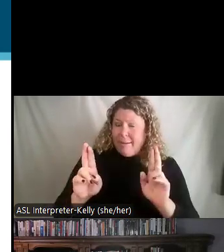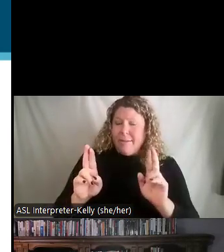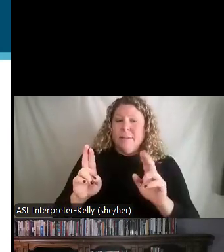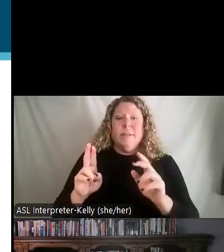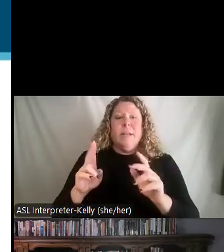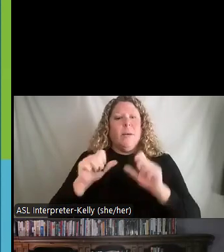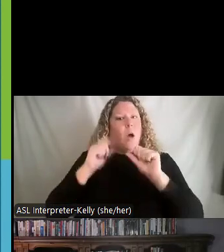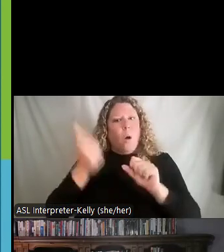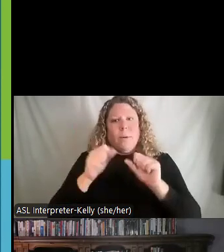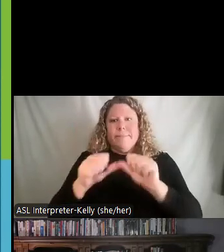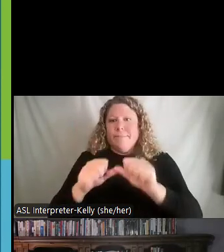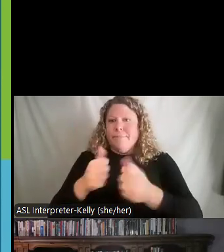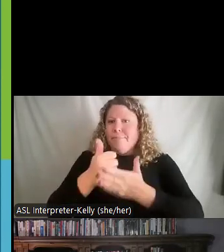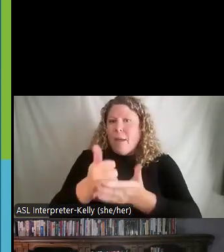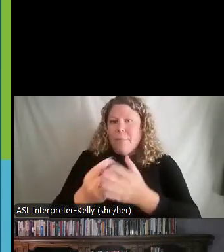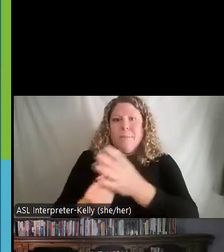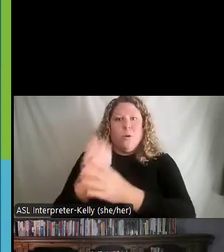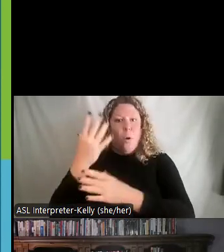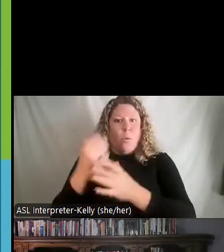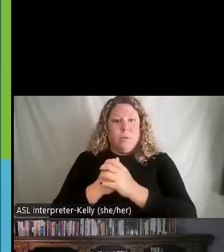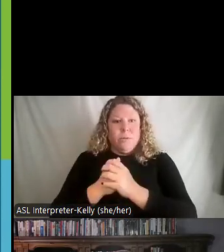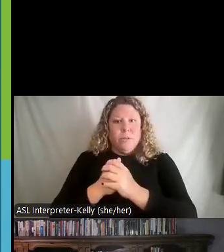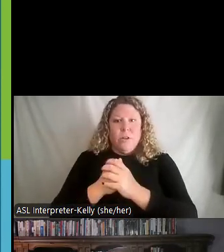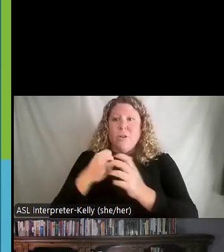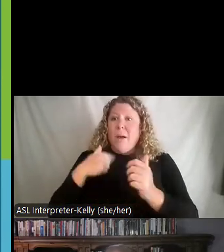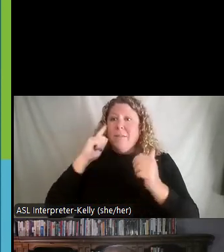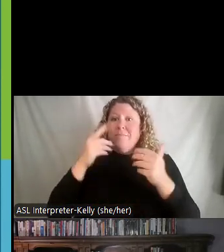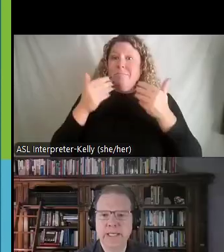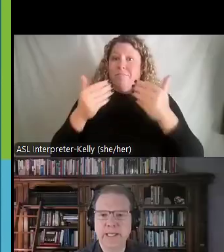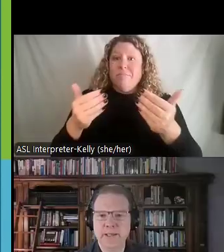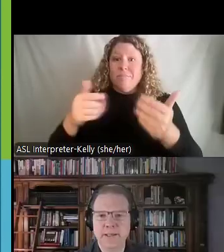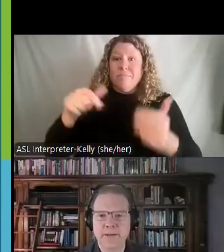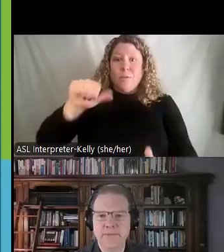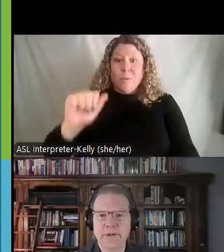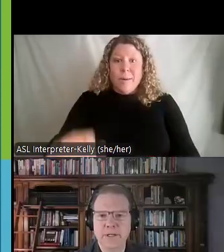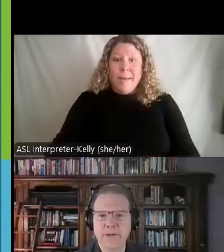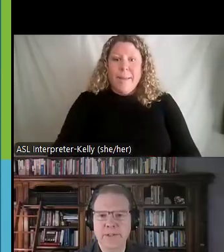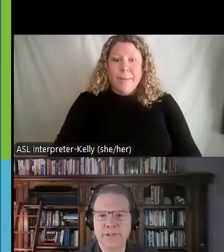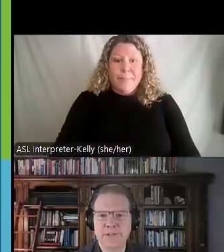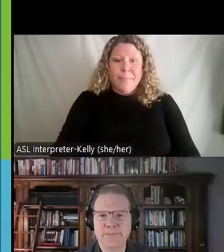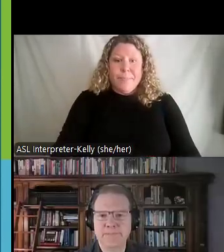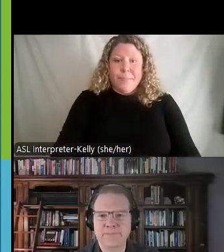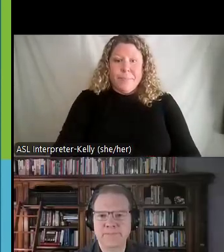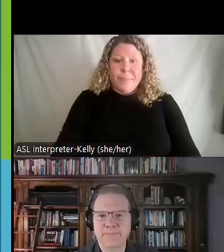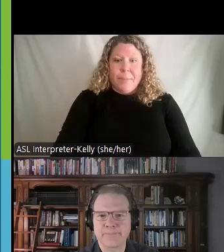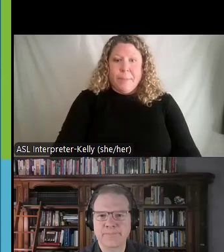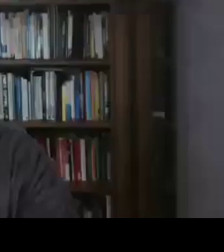to move forward. So with that, we'll go ahead and go into Q&A if there are any questions.